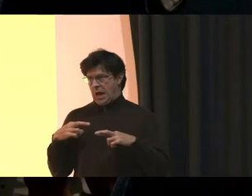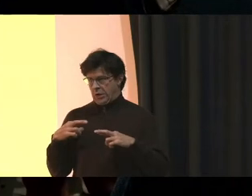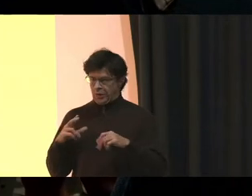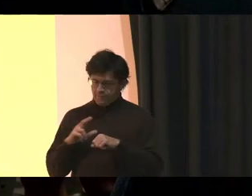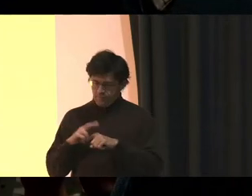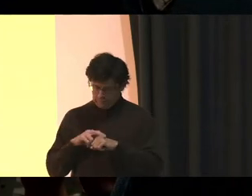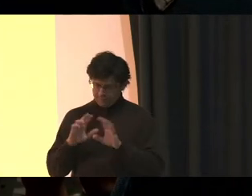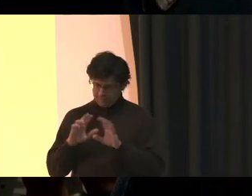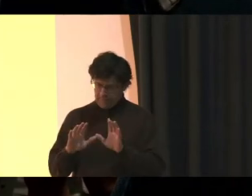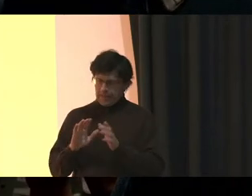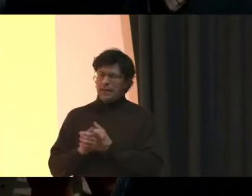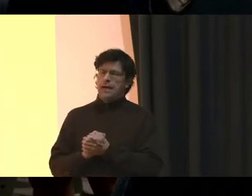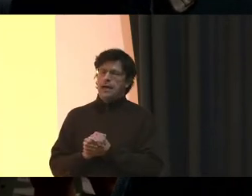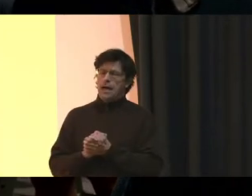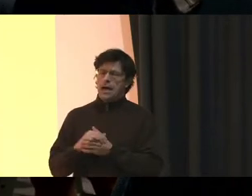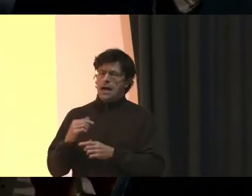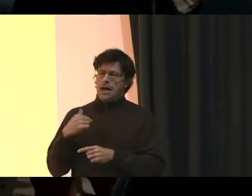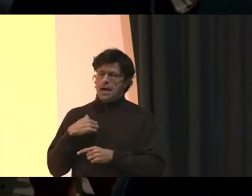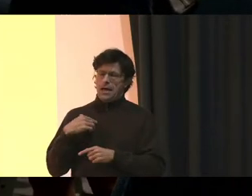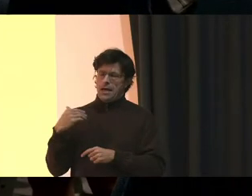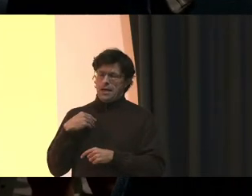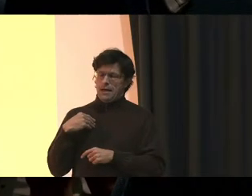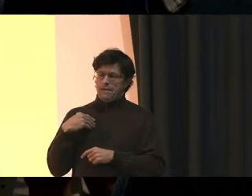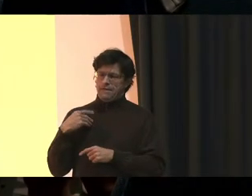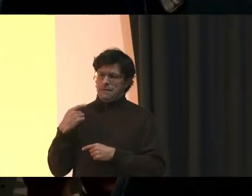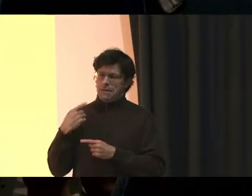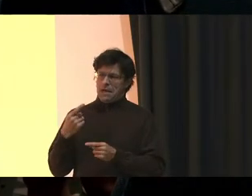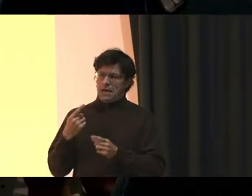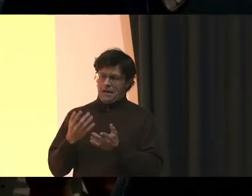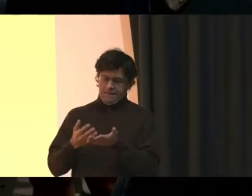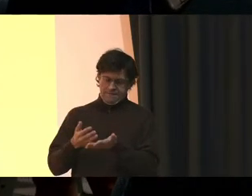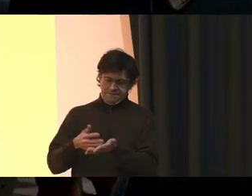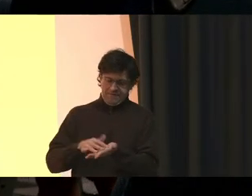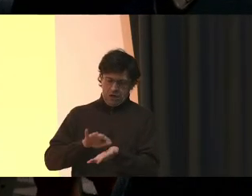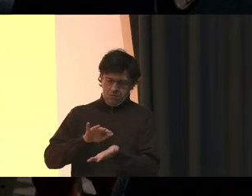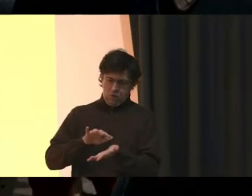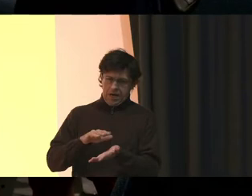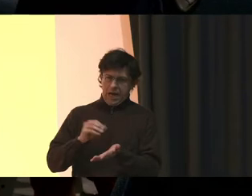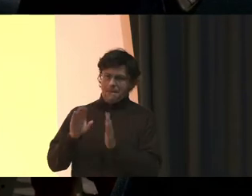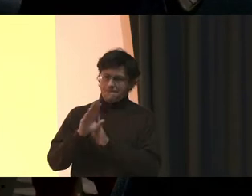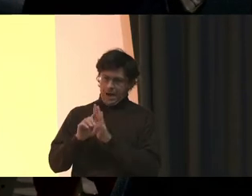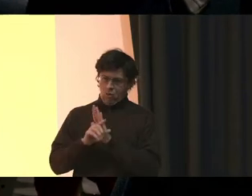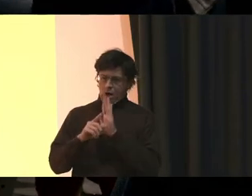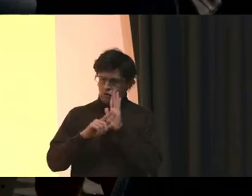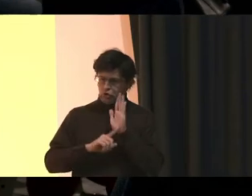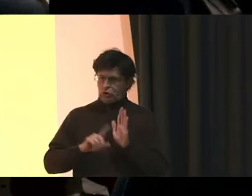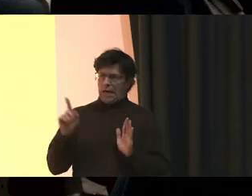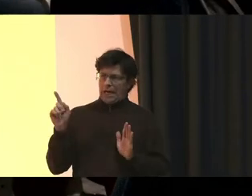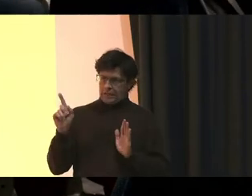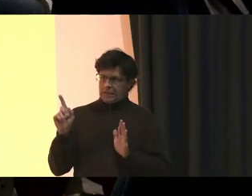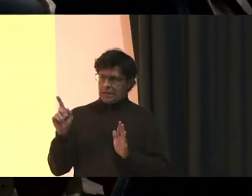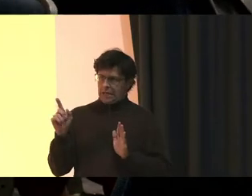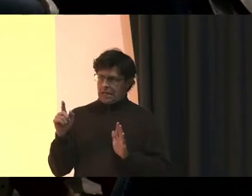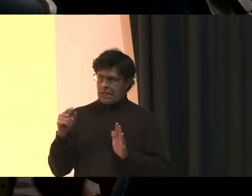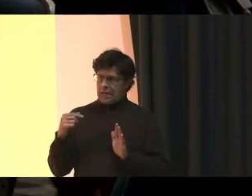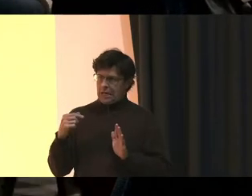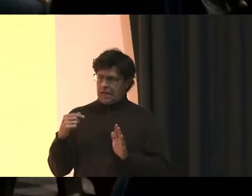But I have been fingerprinted And background checked And